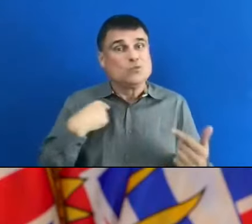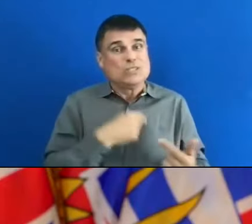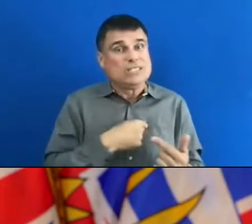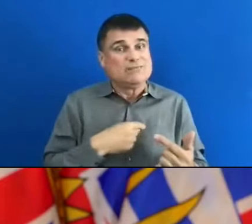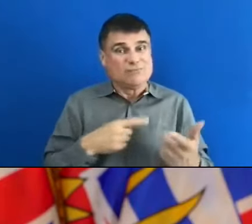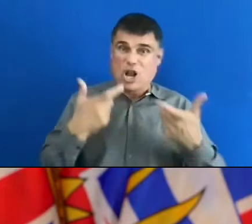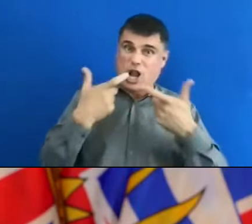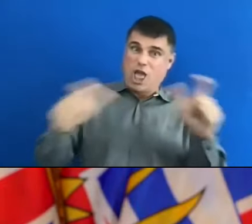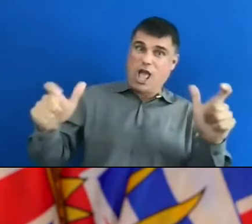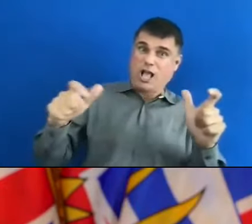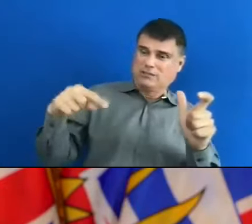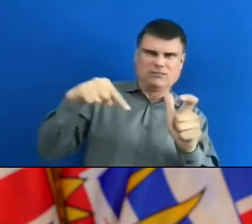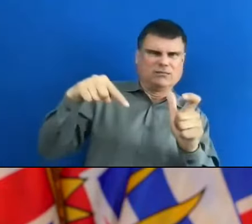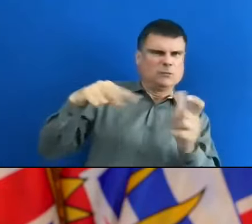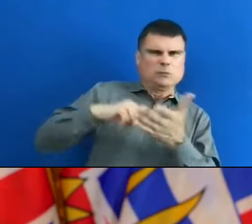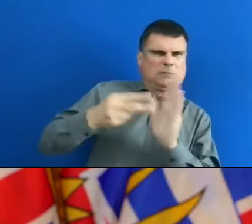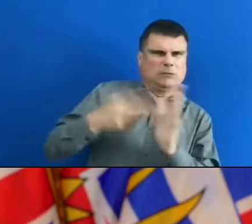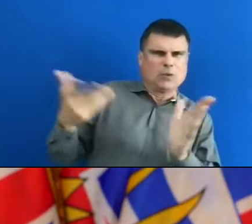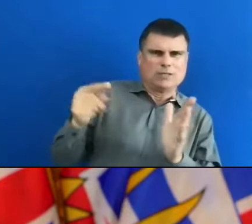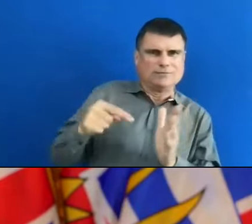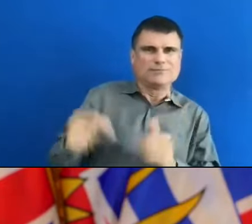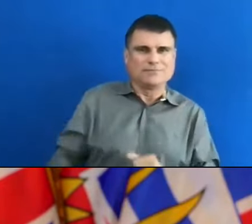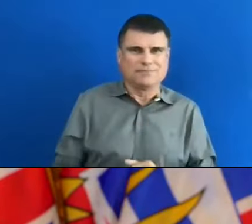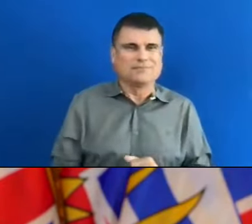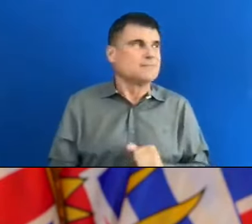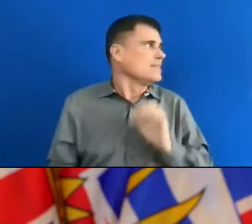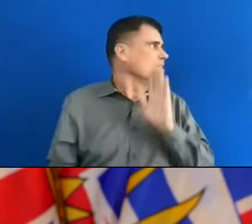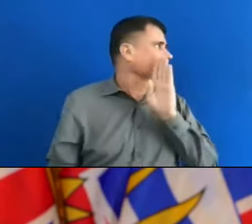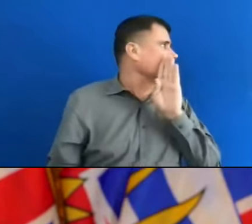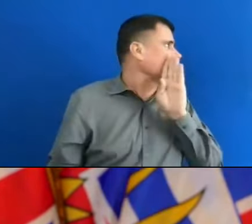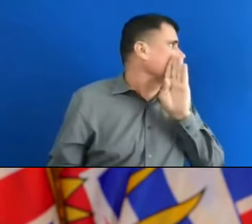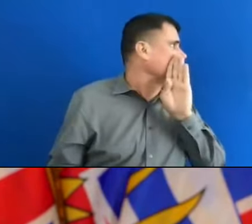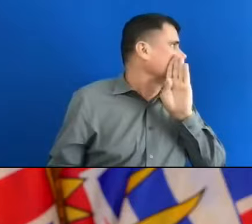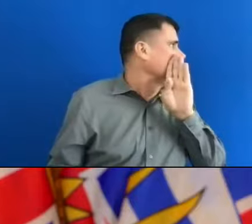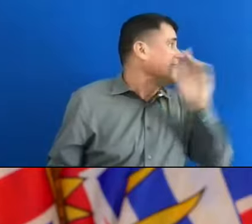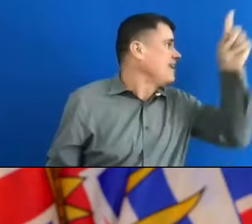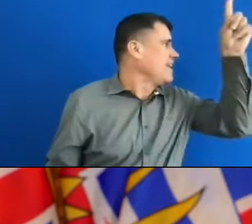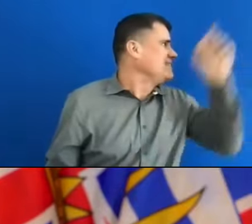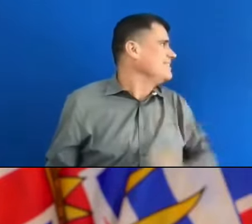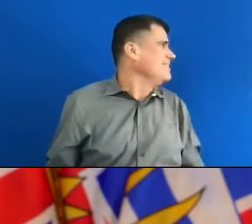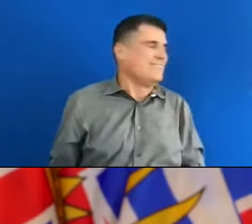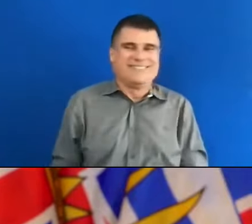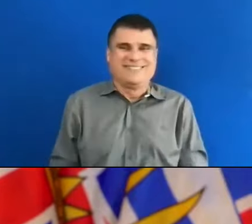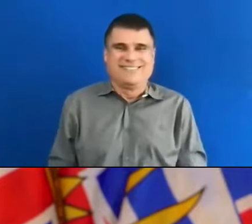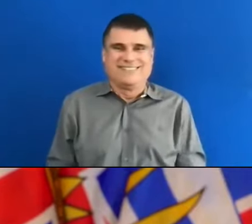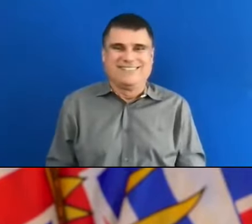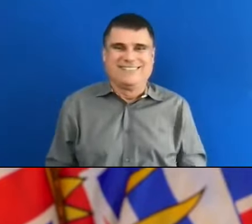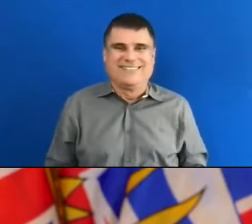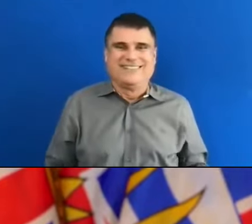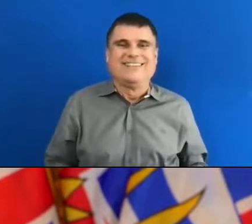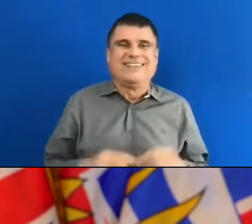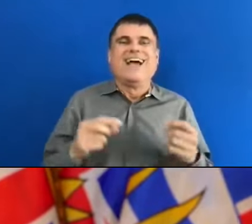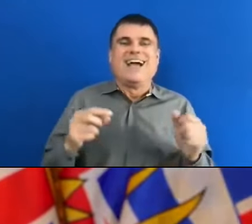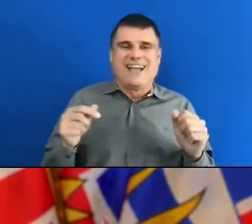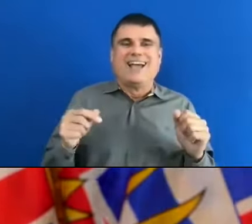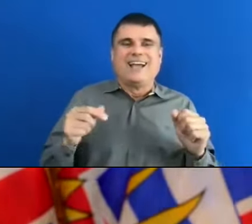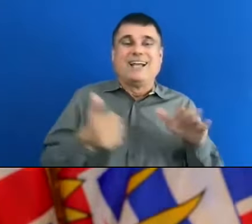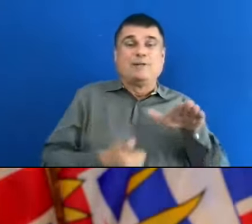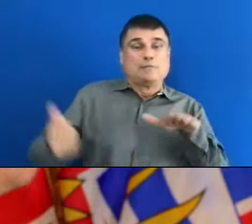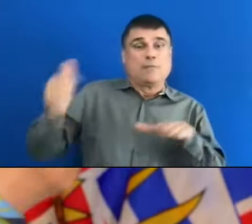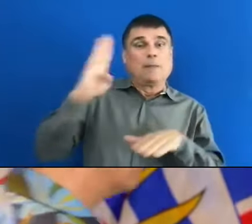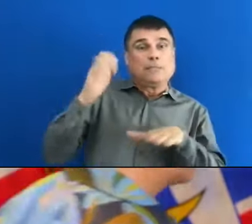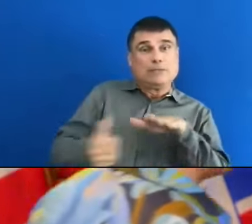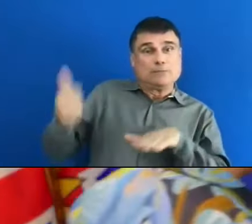I do, and this is for you, Premier, just wanted to ask you about this heat wave. We're now